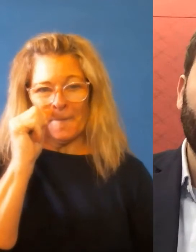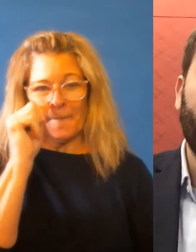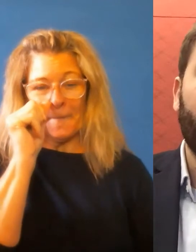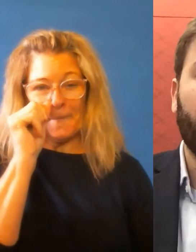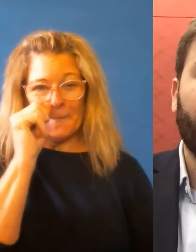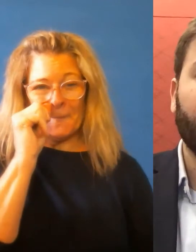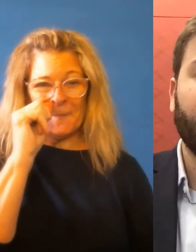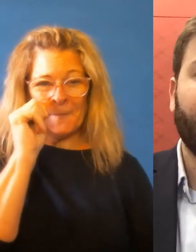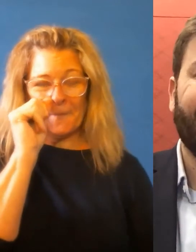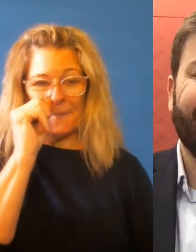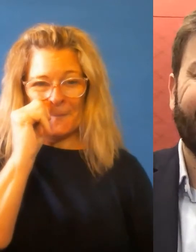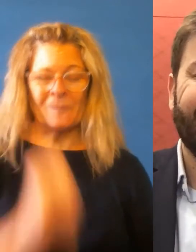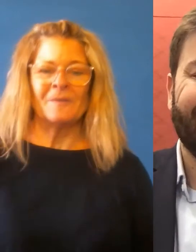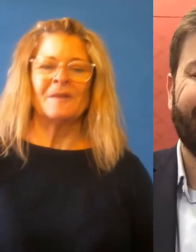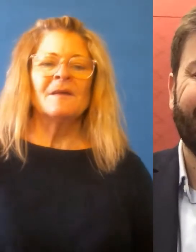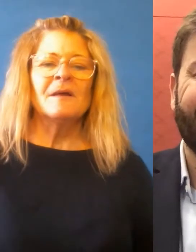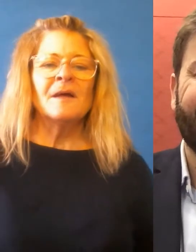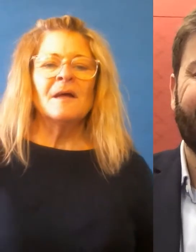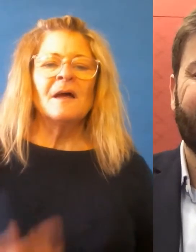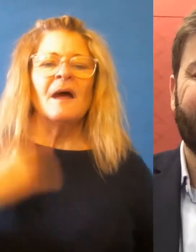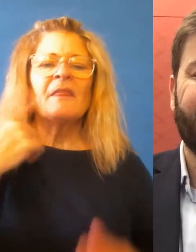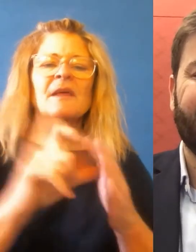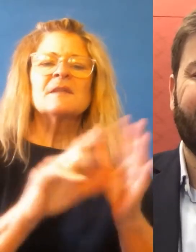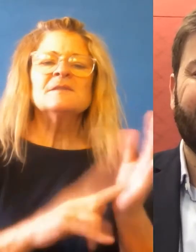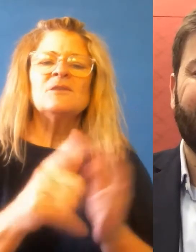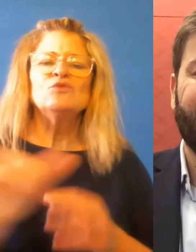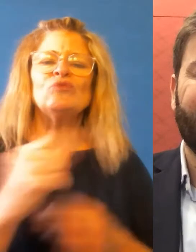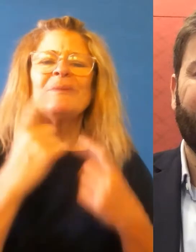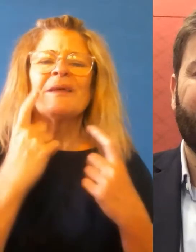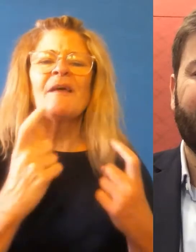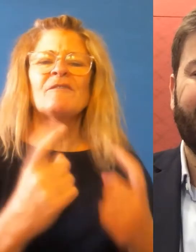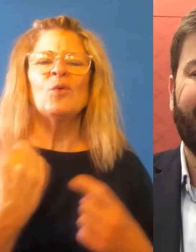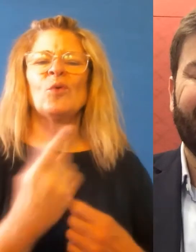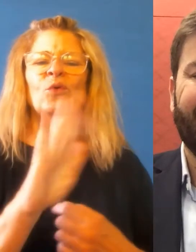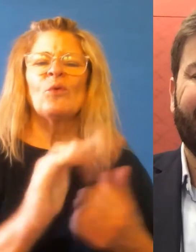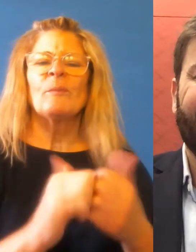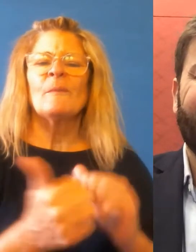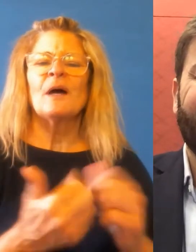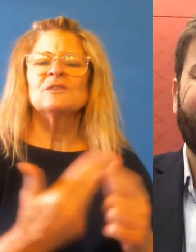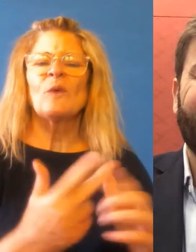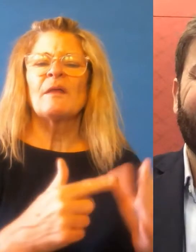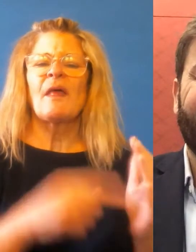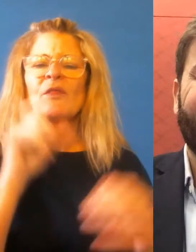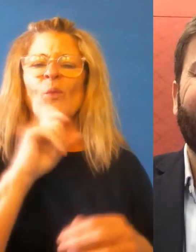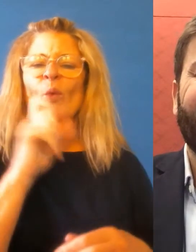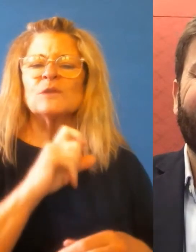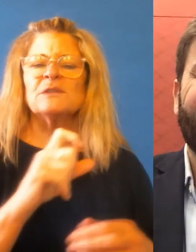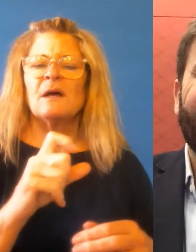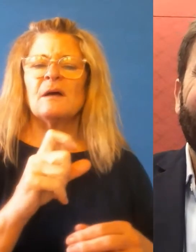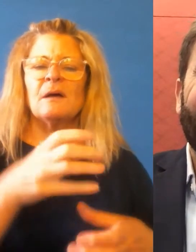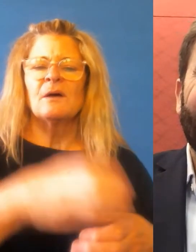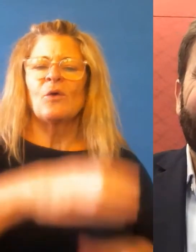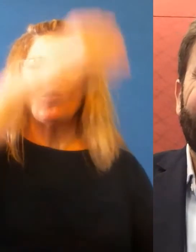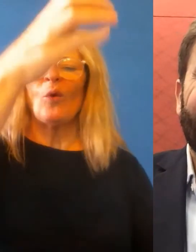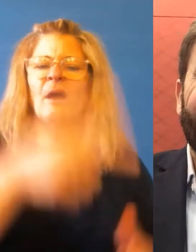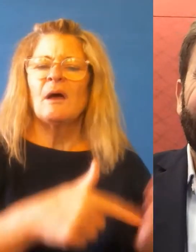I think, I also think, Dan, you, you should be careful who you hang out with at the water cooler over there, given